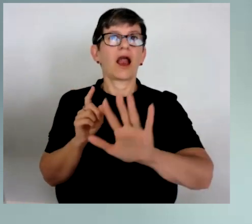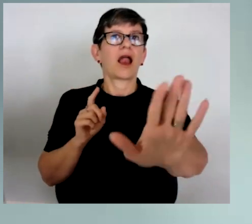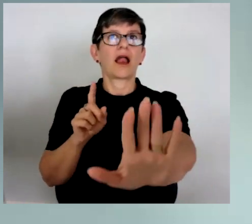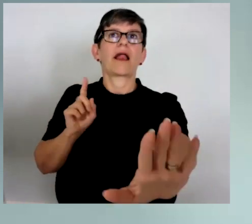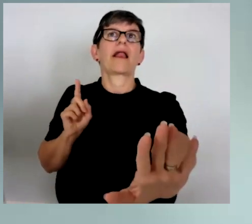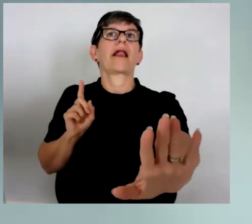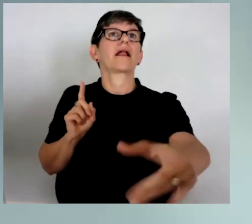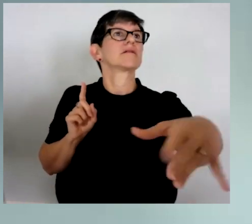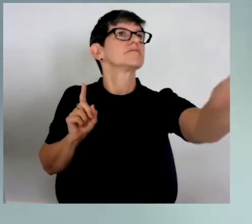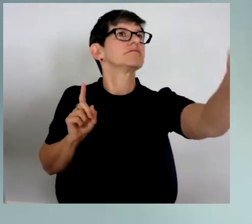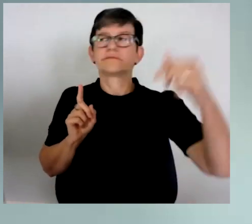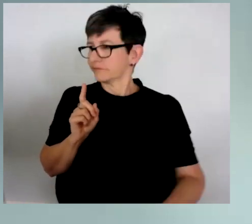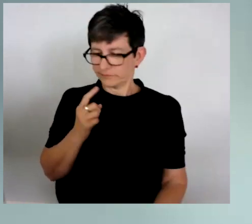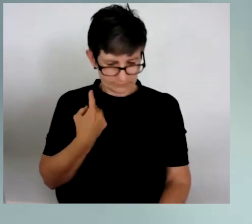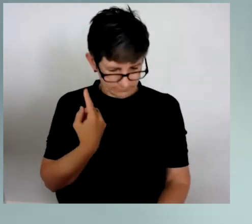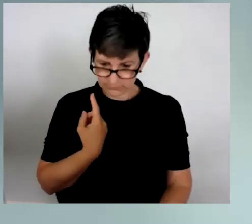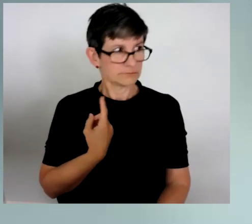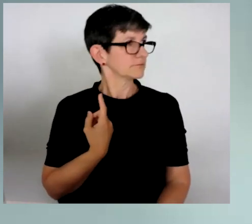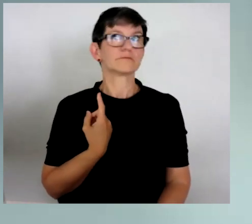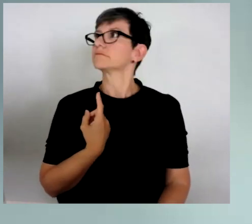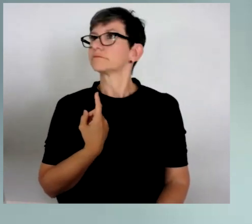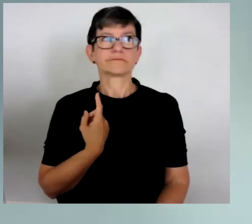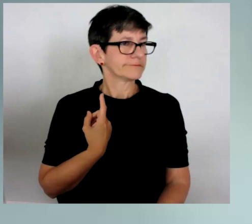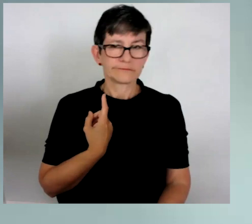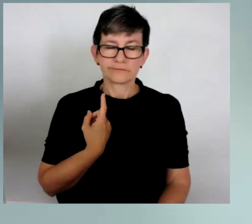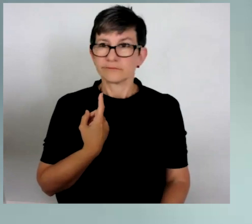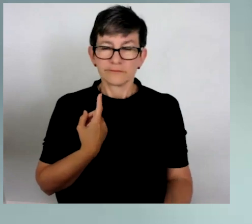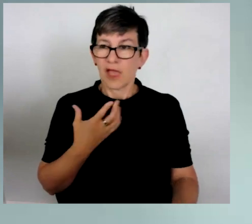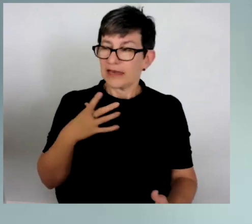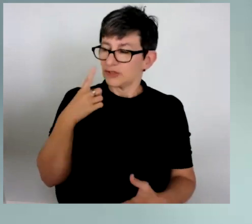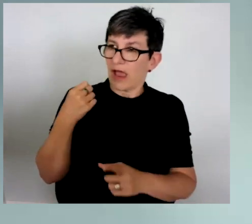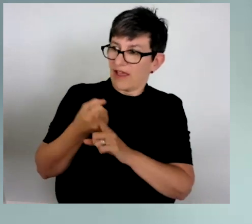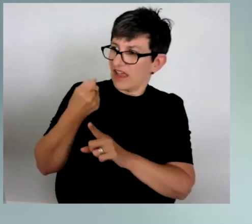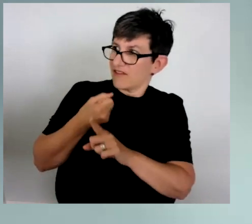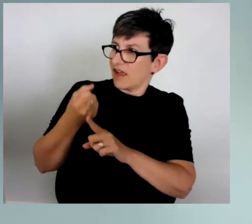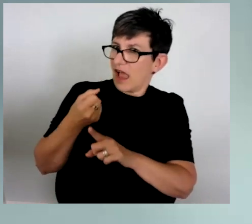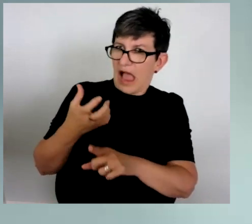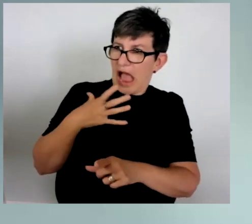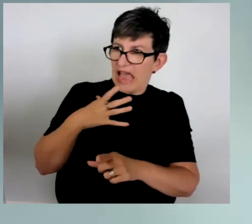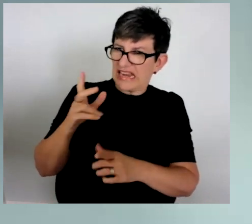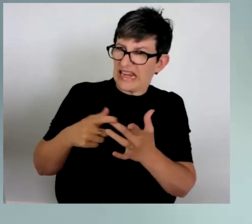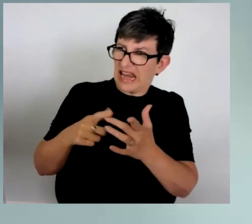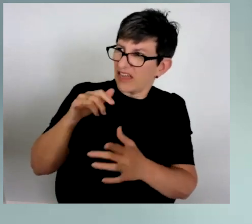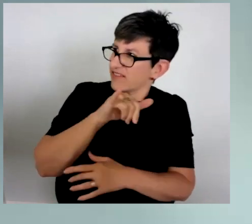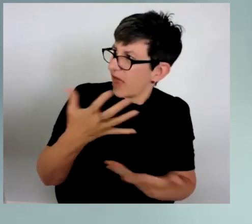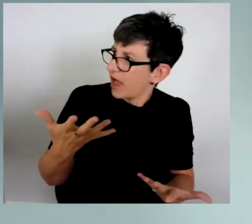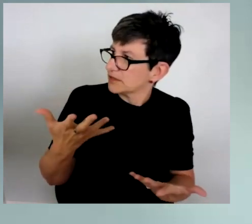subsequently and had to continue to advocate to get on another flight.